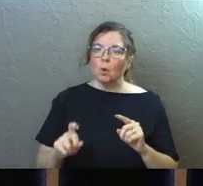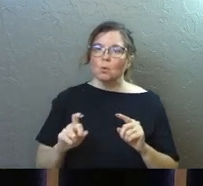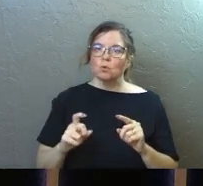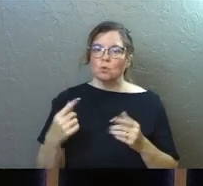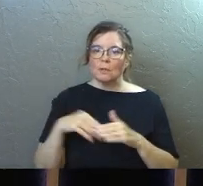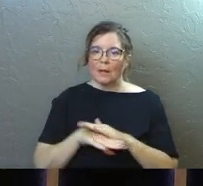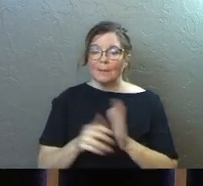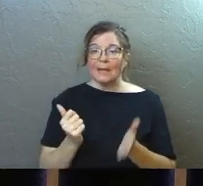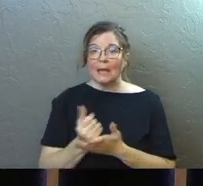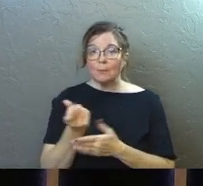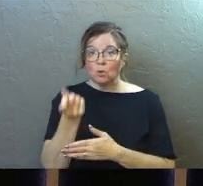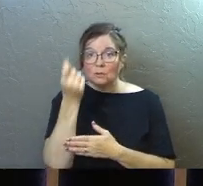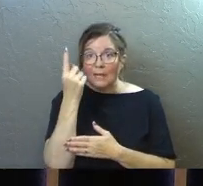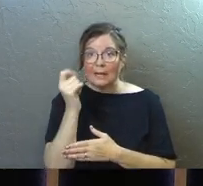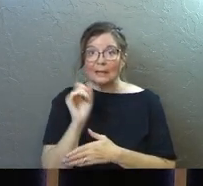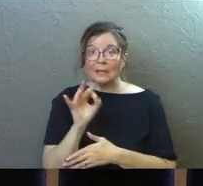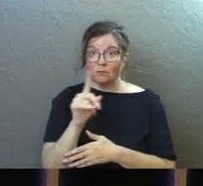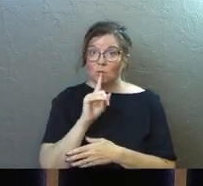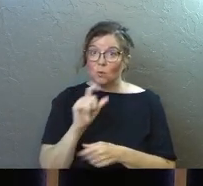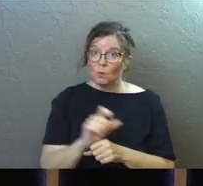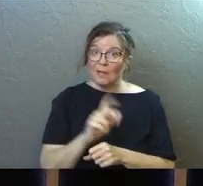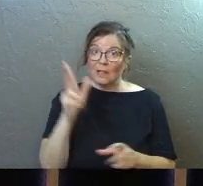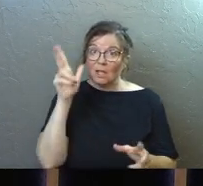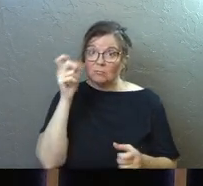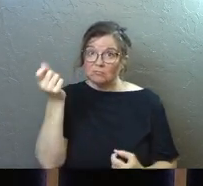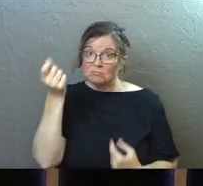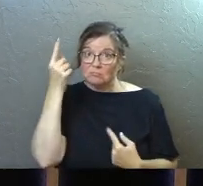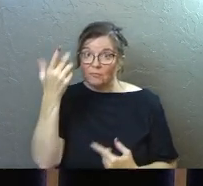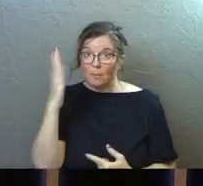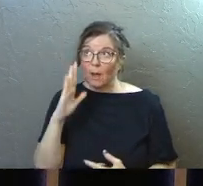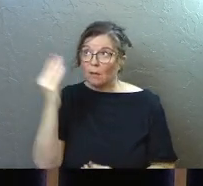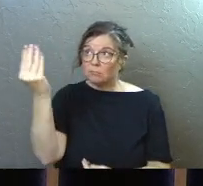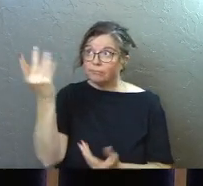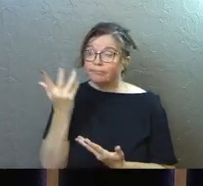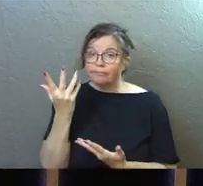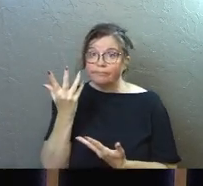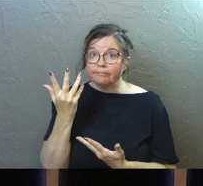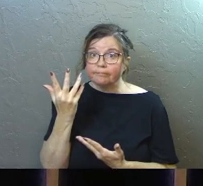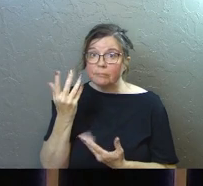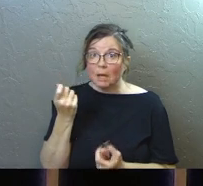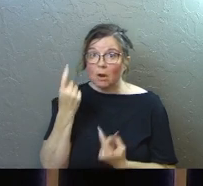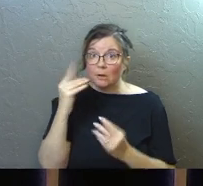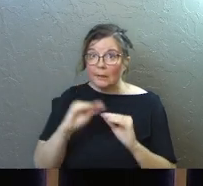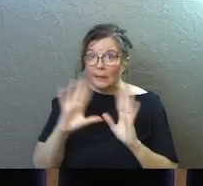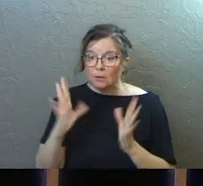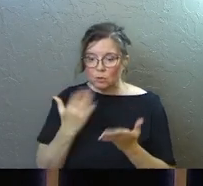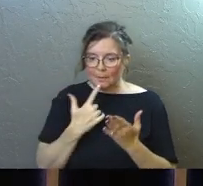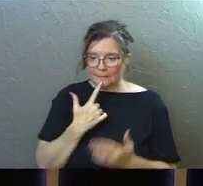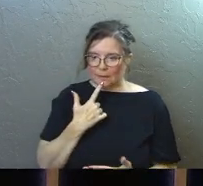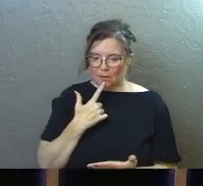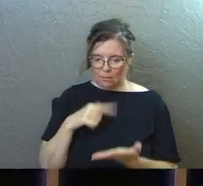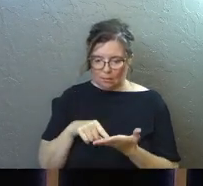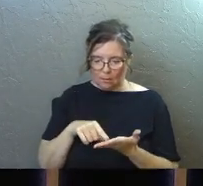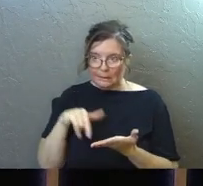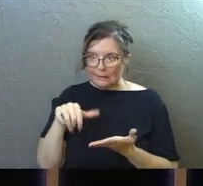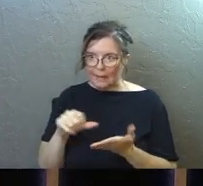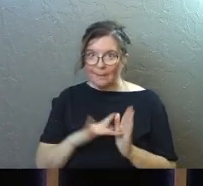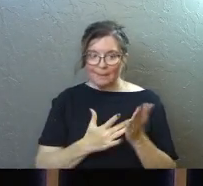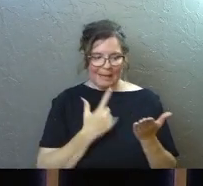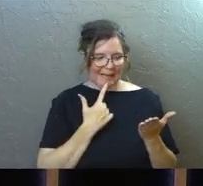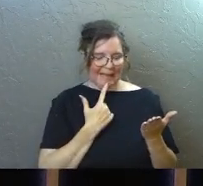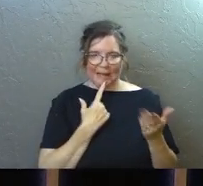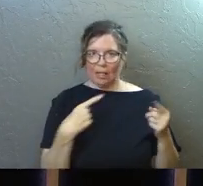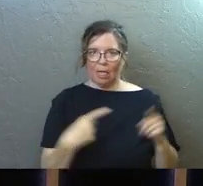supposed to come in and help you understand whether or not you really heard from God because you might say yes, but the Bible